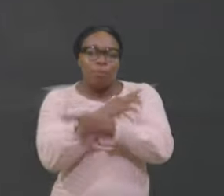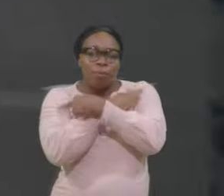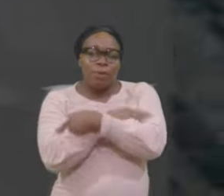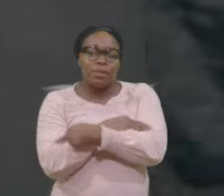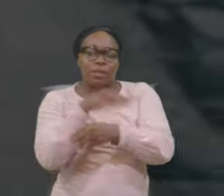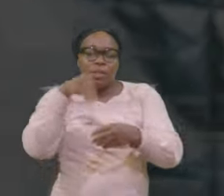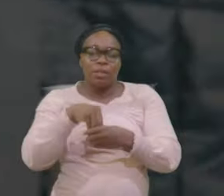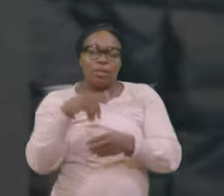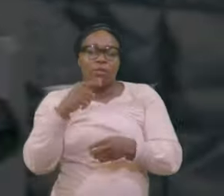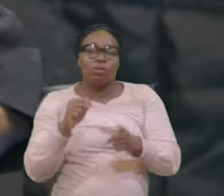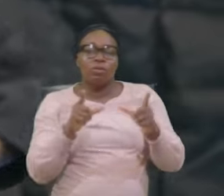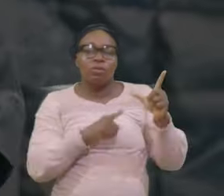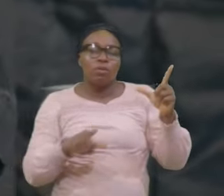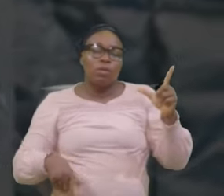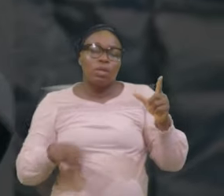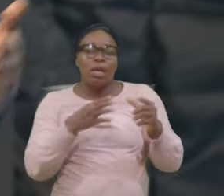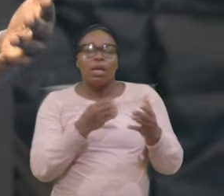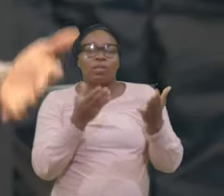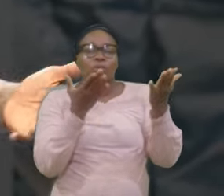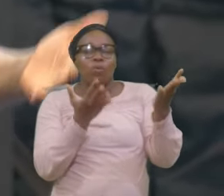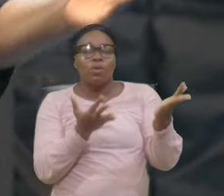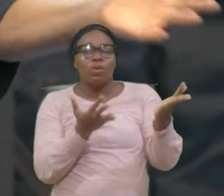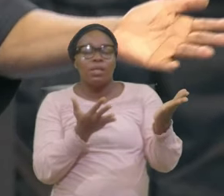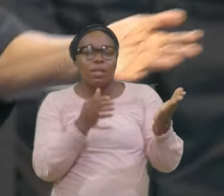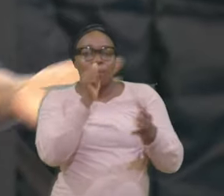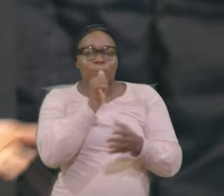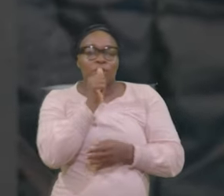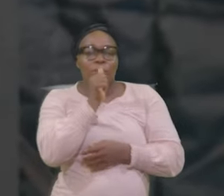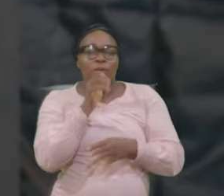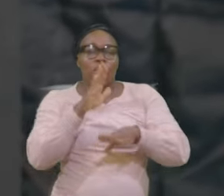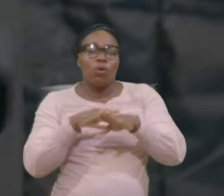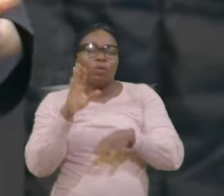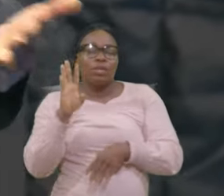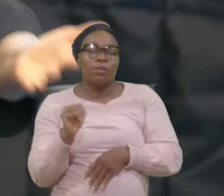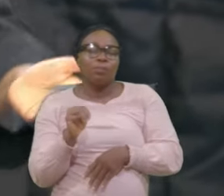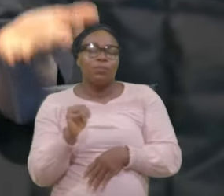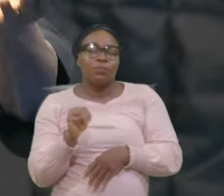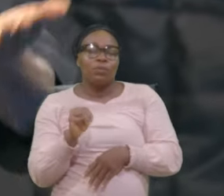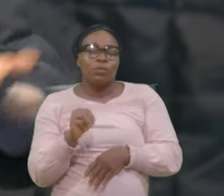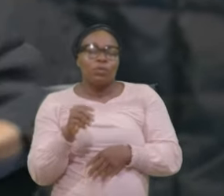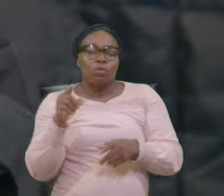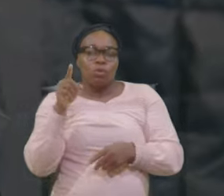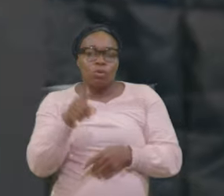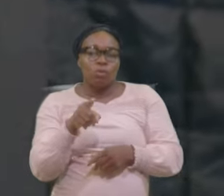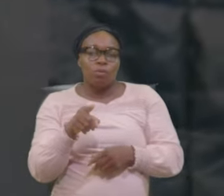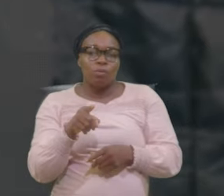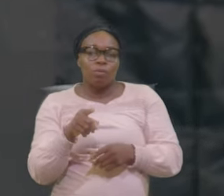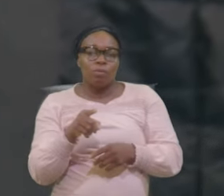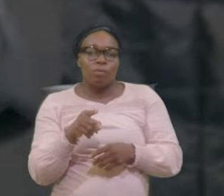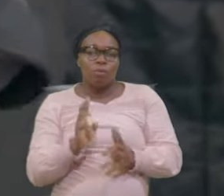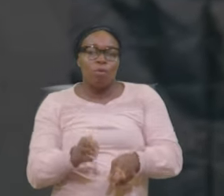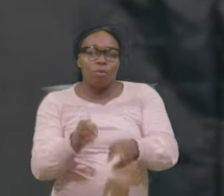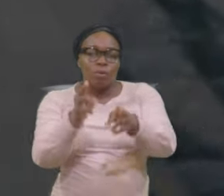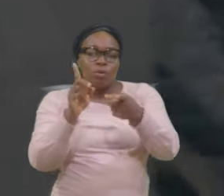Patiently For him The hurry To get Money The hurry To build Business